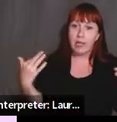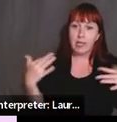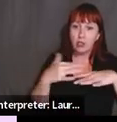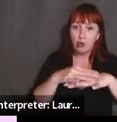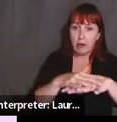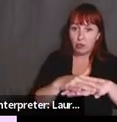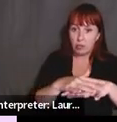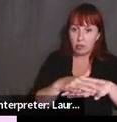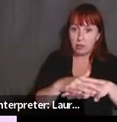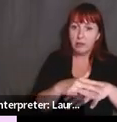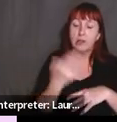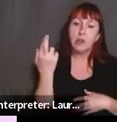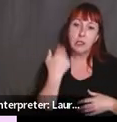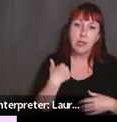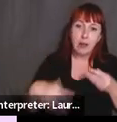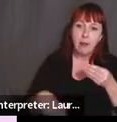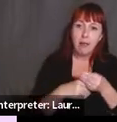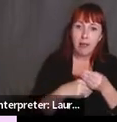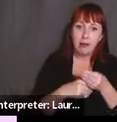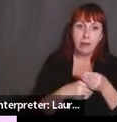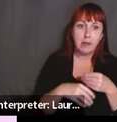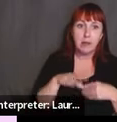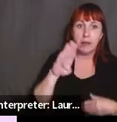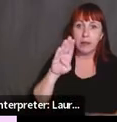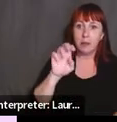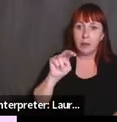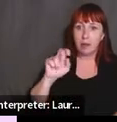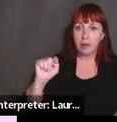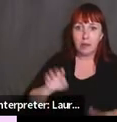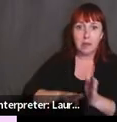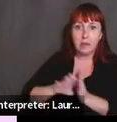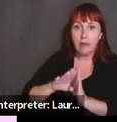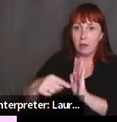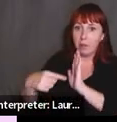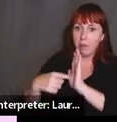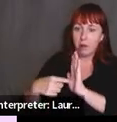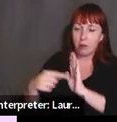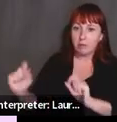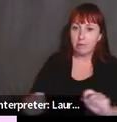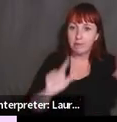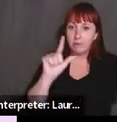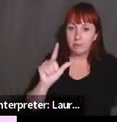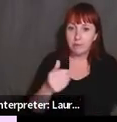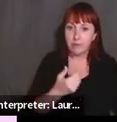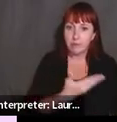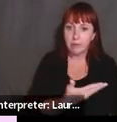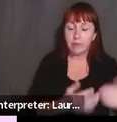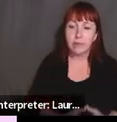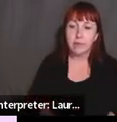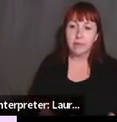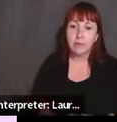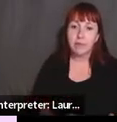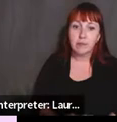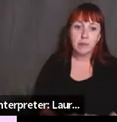And that's why I put the Bennett developmentally, uh, developmental model here, because, um, for